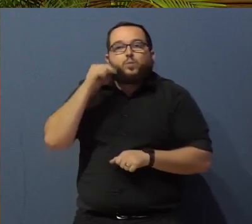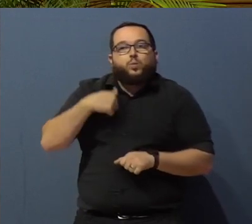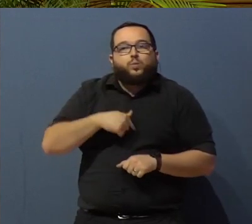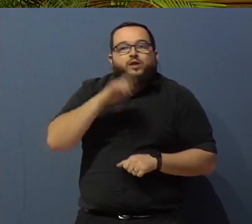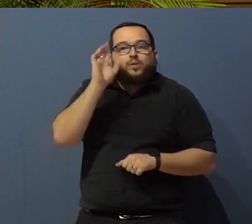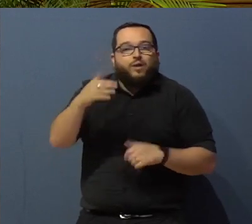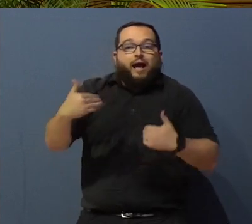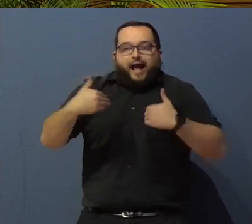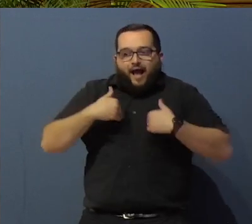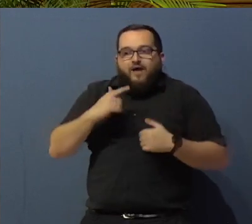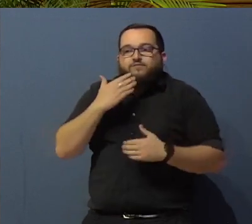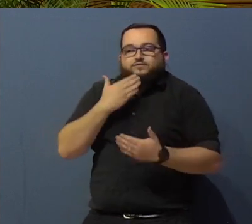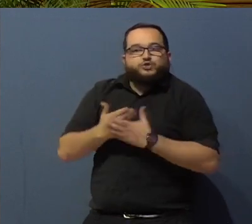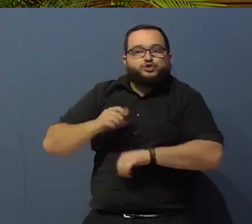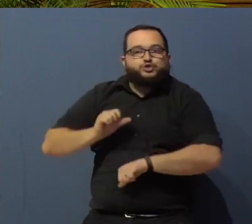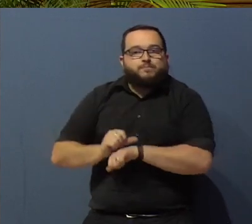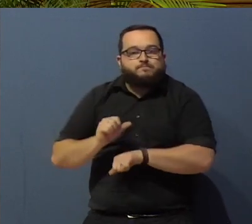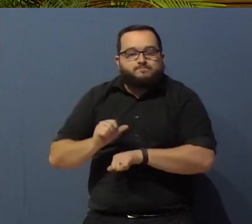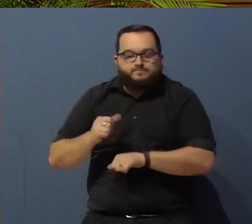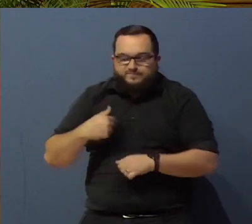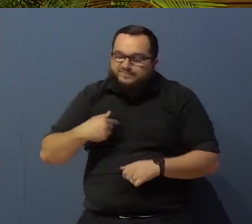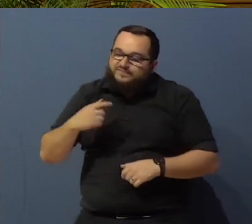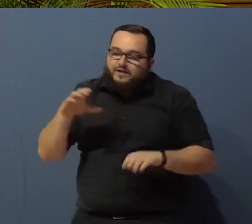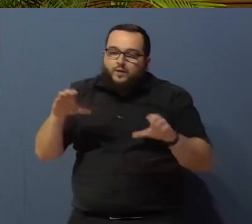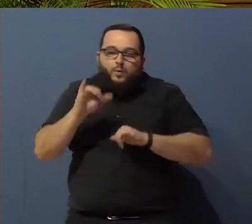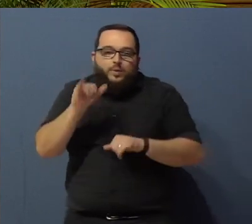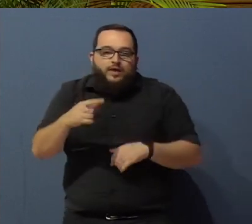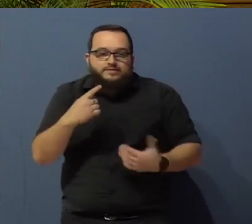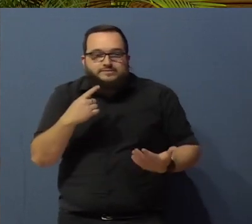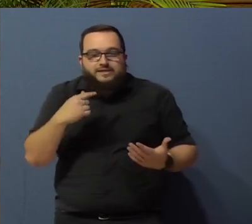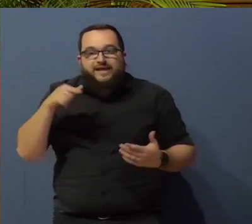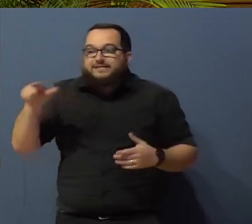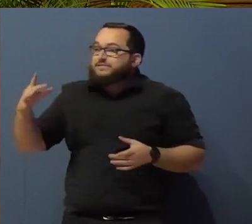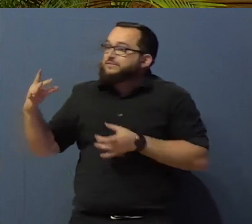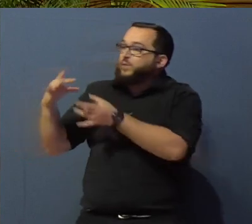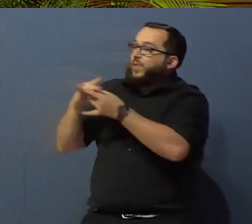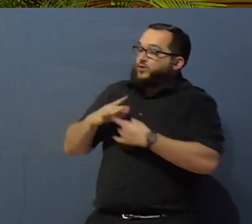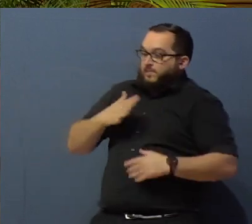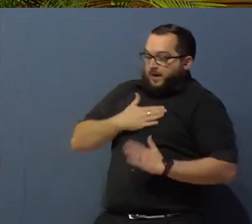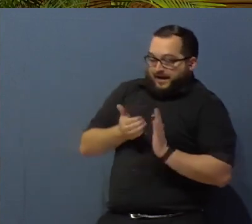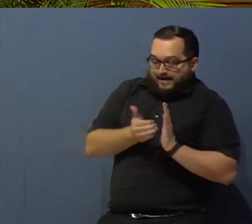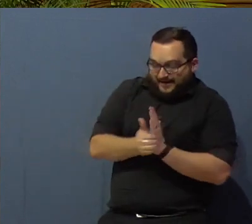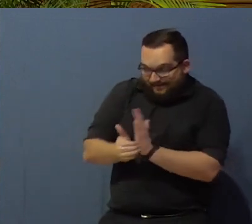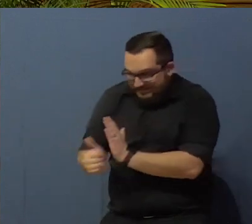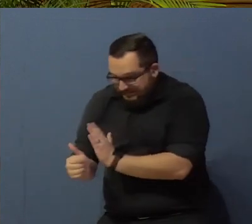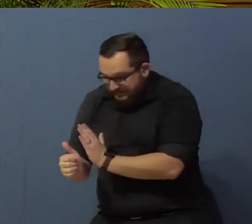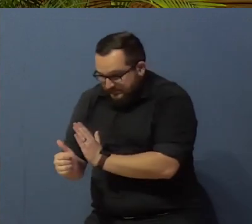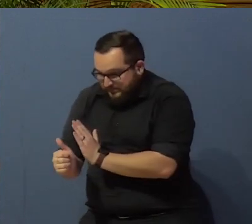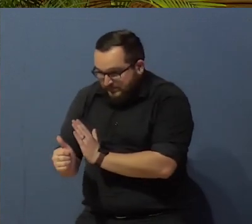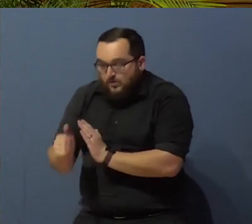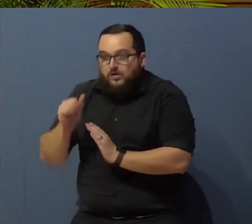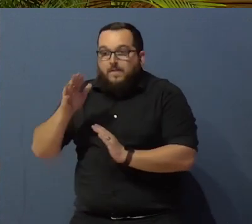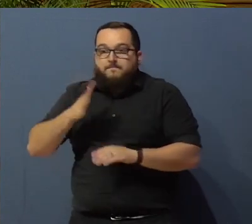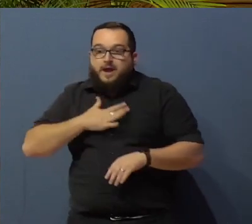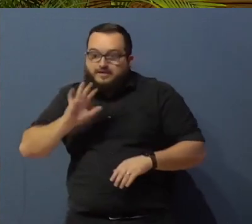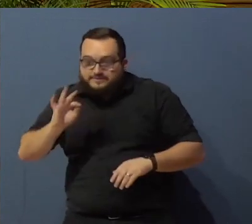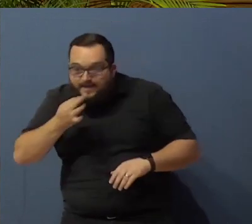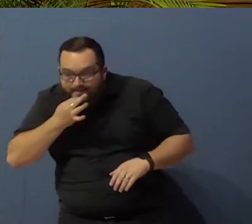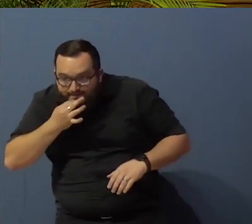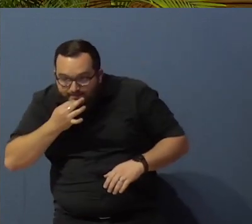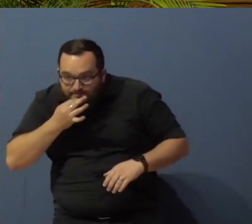employed. And I also do this as I say, does this relate to my gifts? And does this relate to my talents